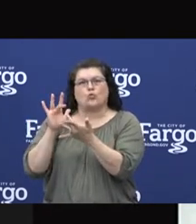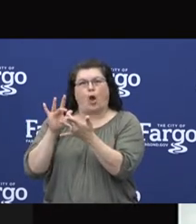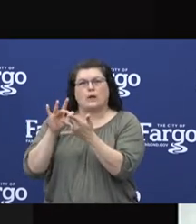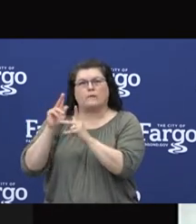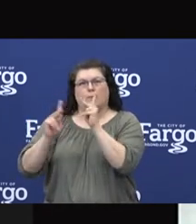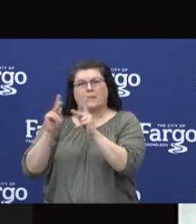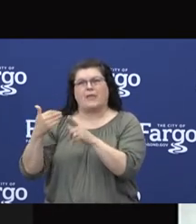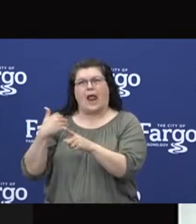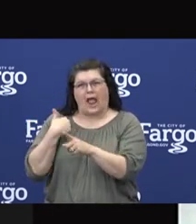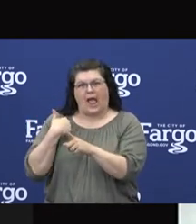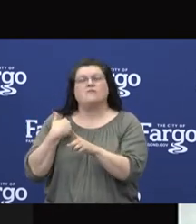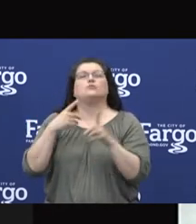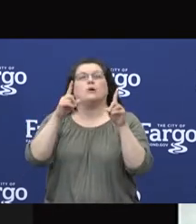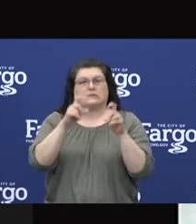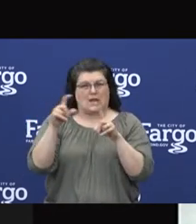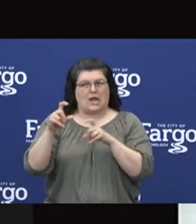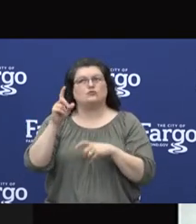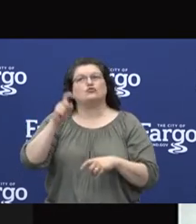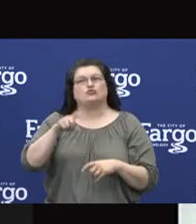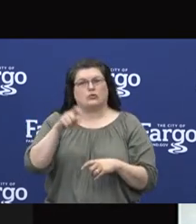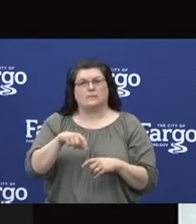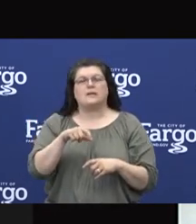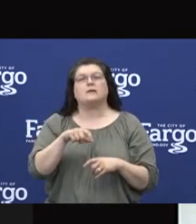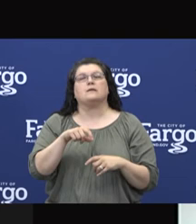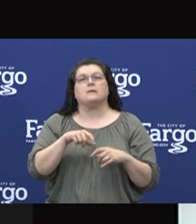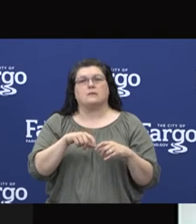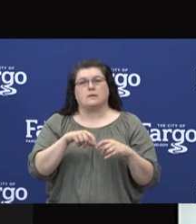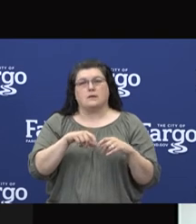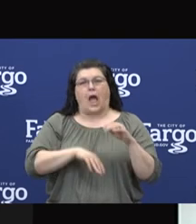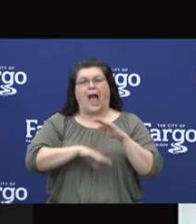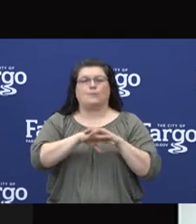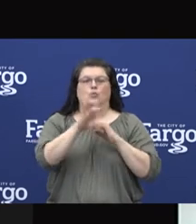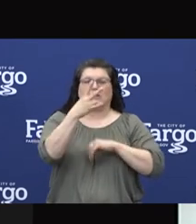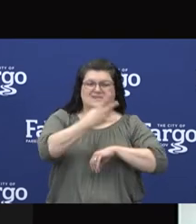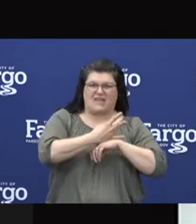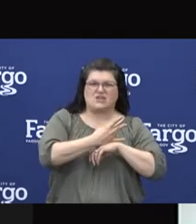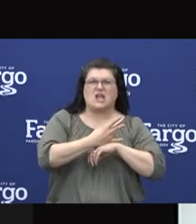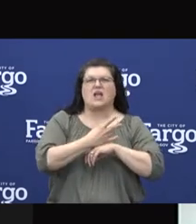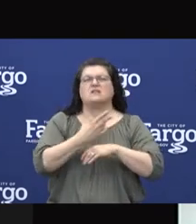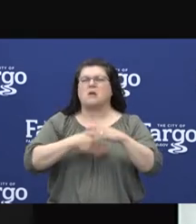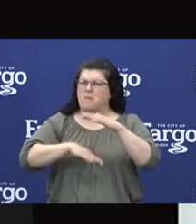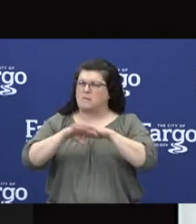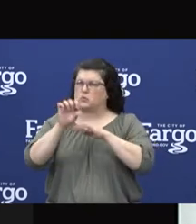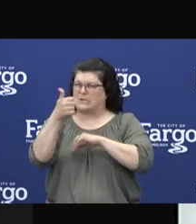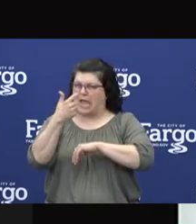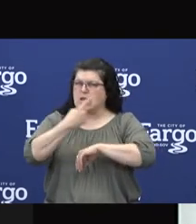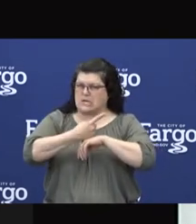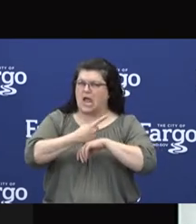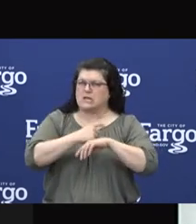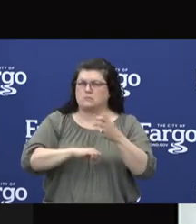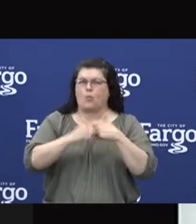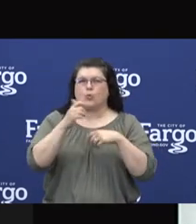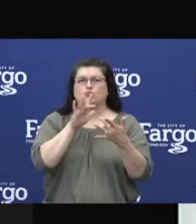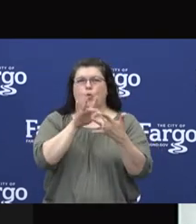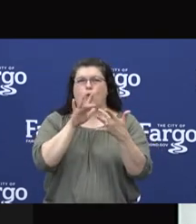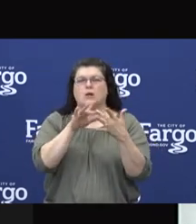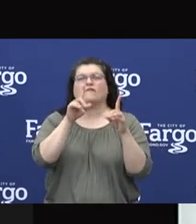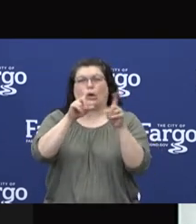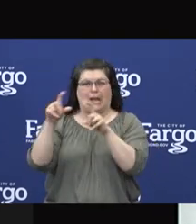that that testing should be done ideally seven to 10 days after the last exposure, but still want to remind people that